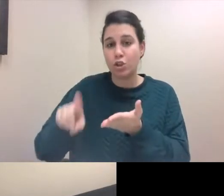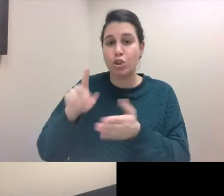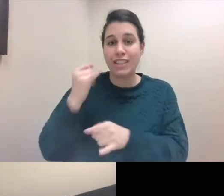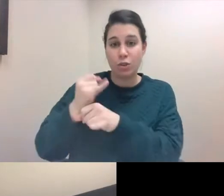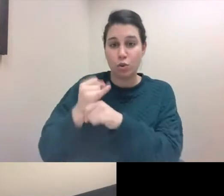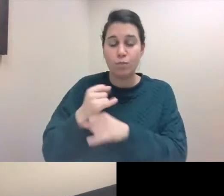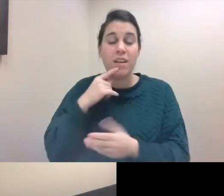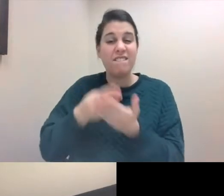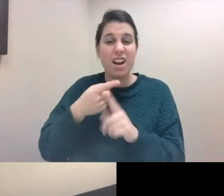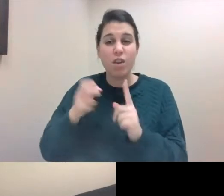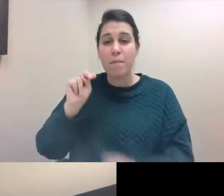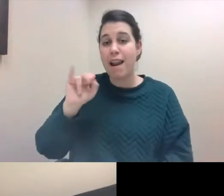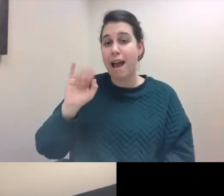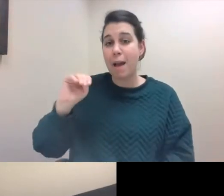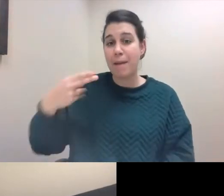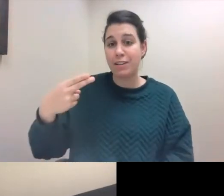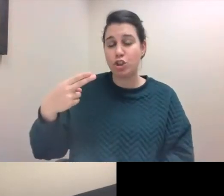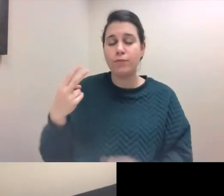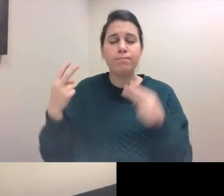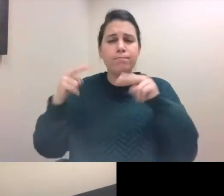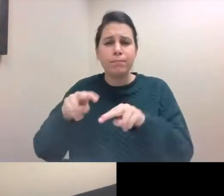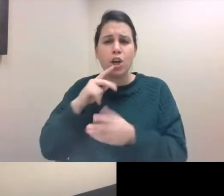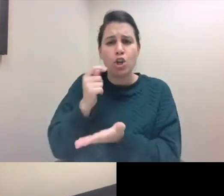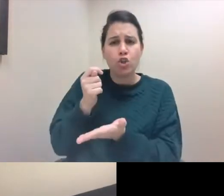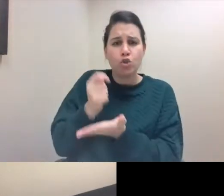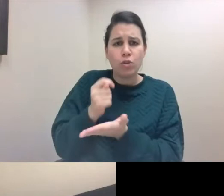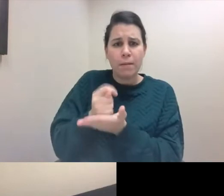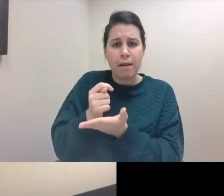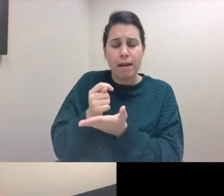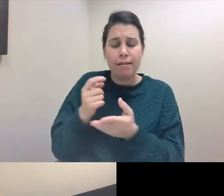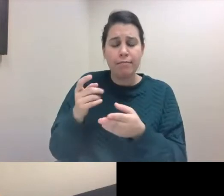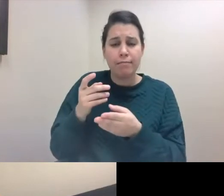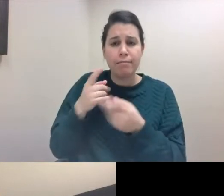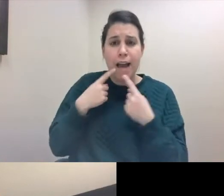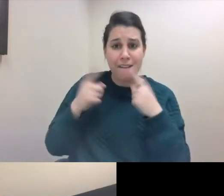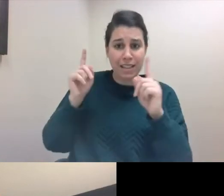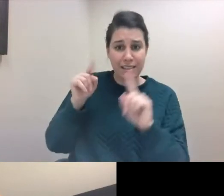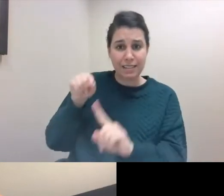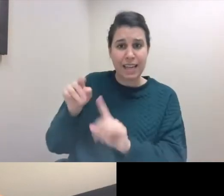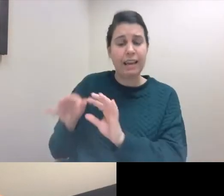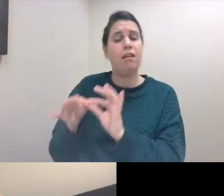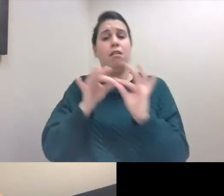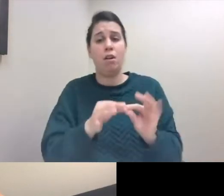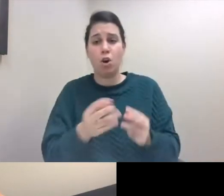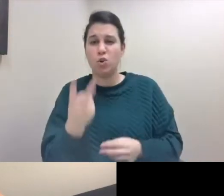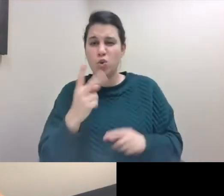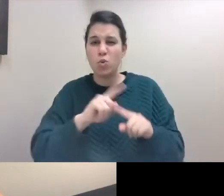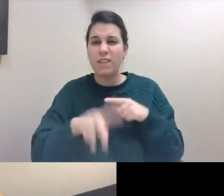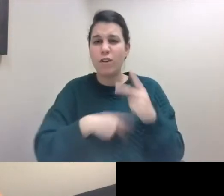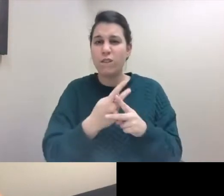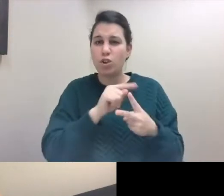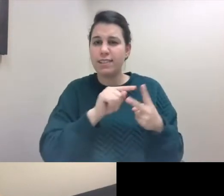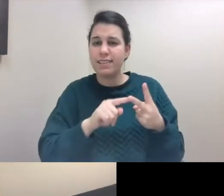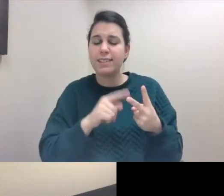NIMH to investigate the treatment efficacy and relevance of two versions of an evidence-based